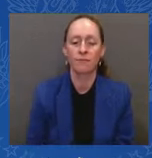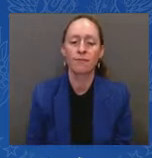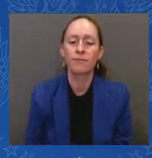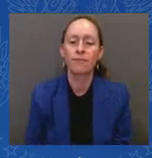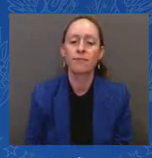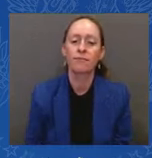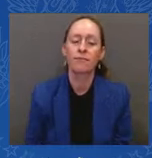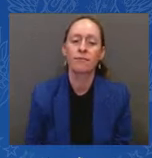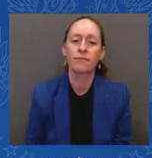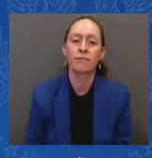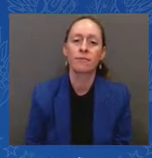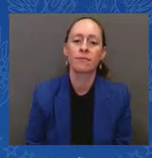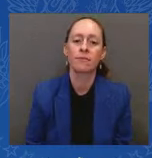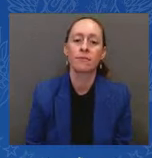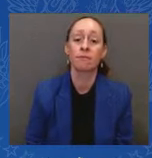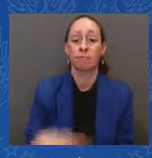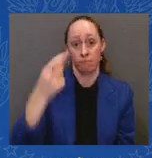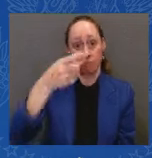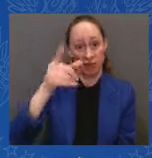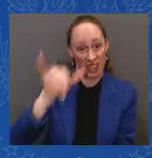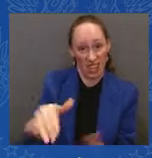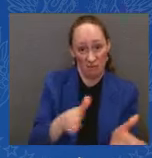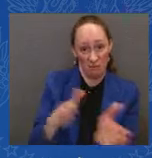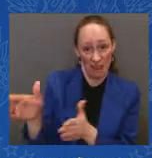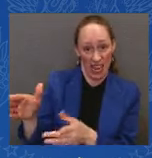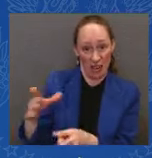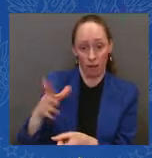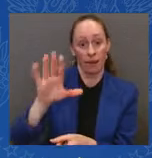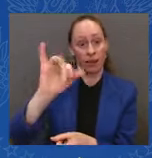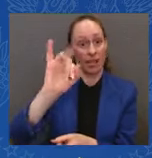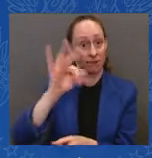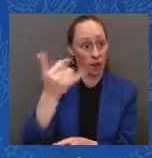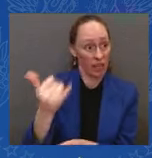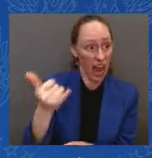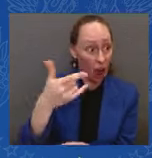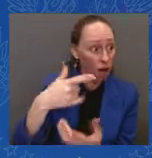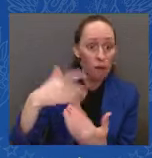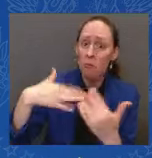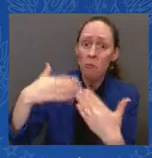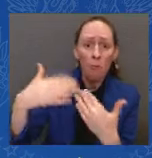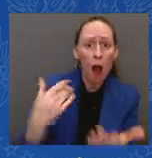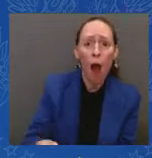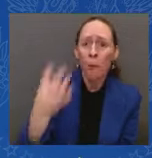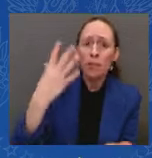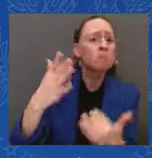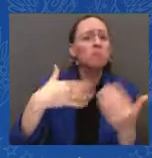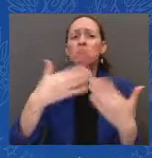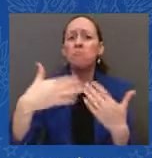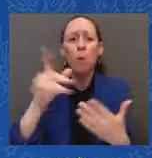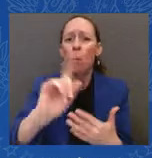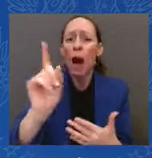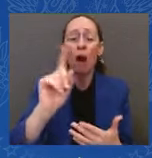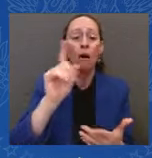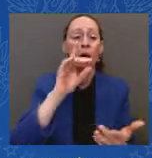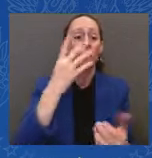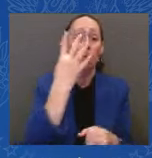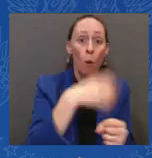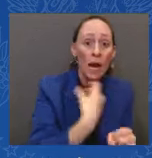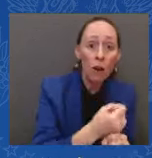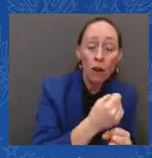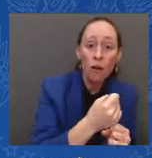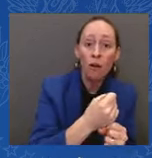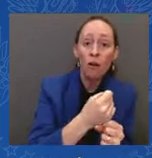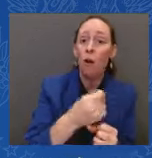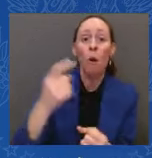or in the future, whether they're a community college or a four-year college, will have to pay more than 5 percent of their discretionary income